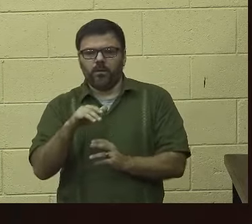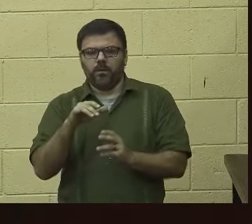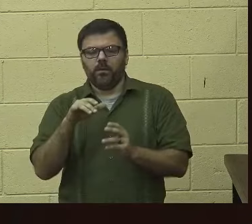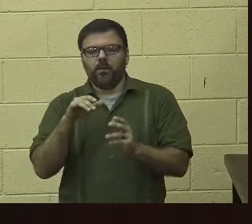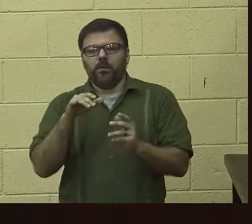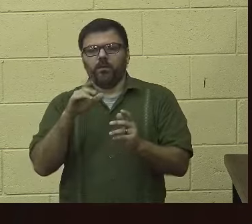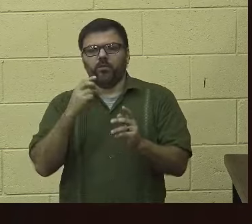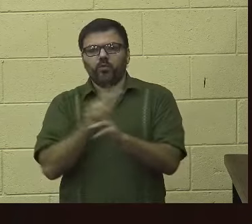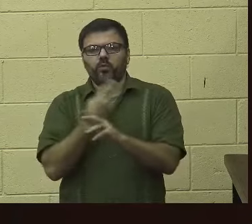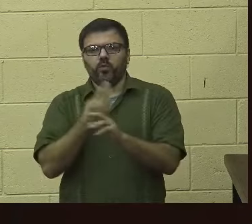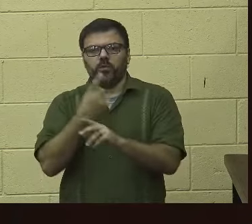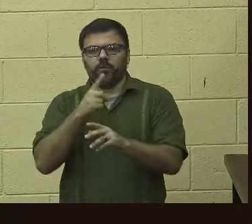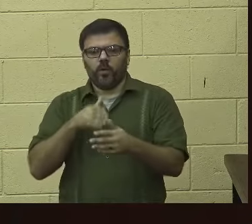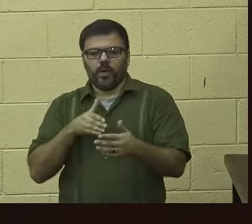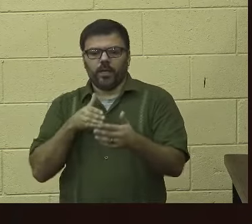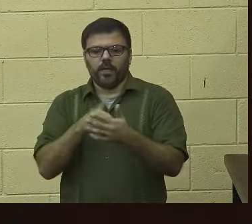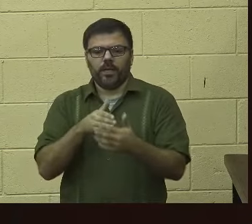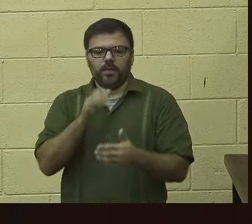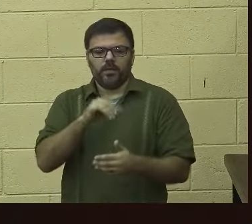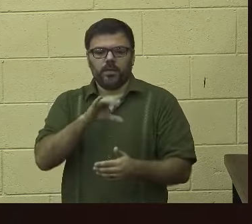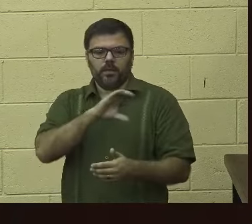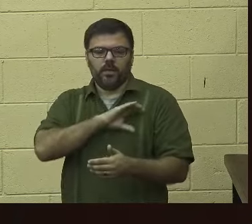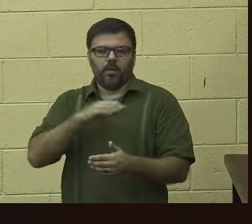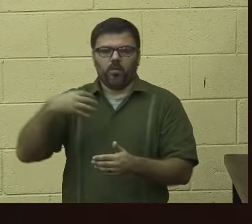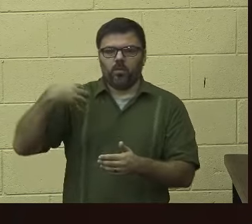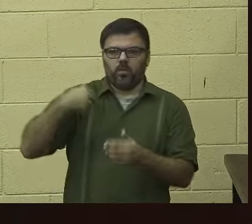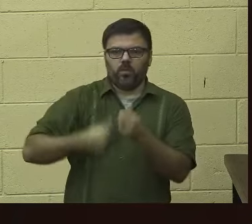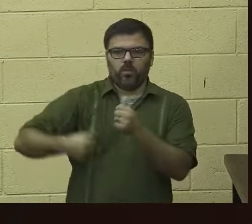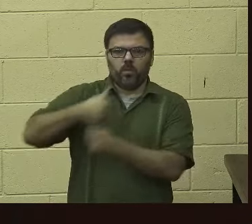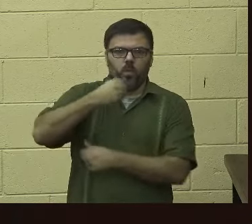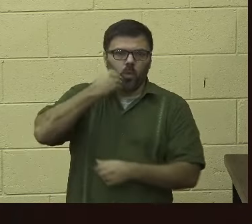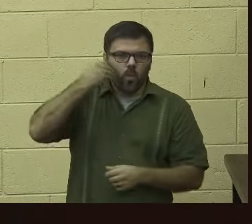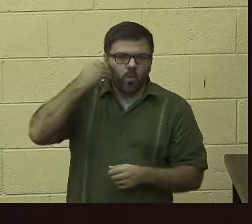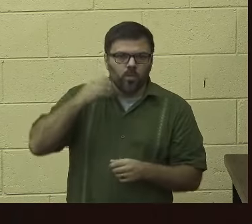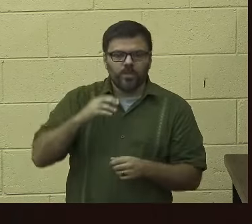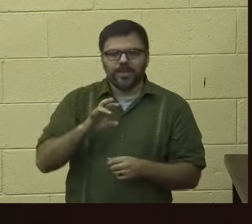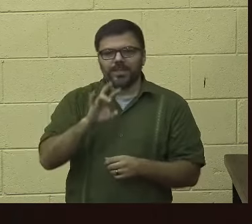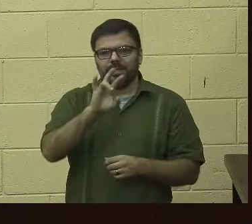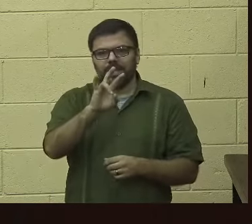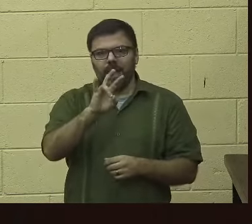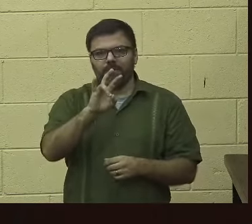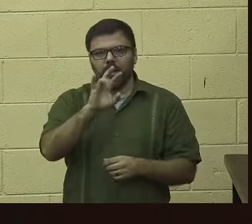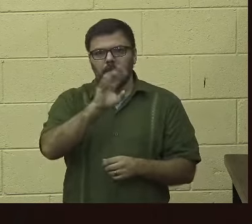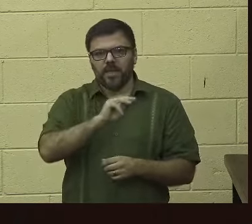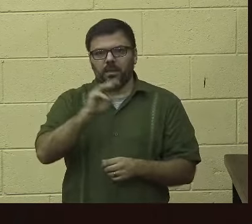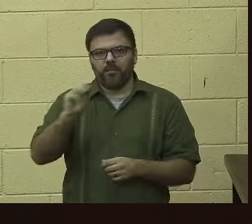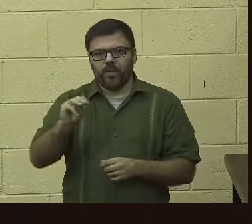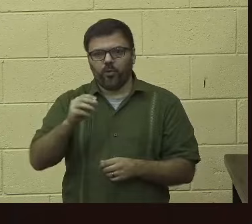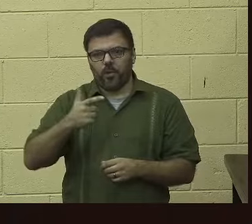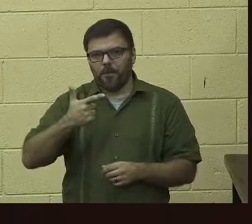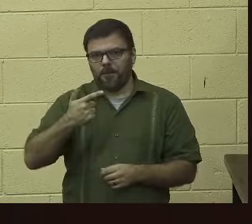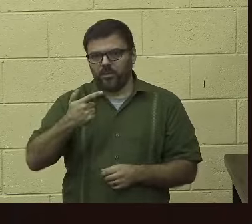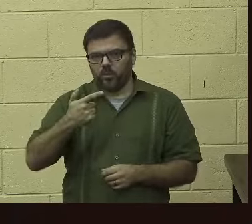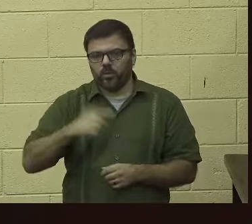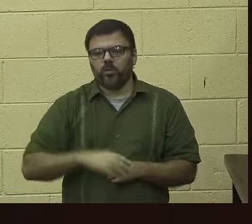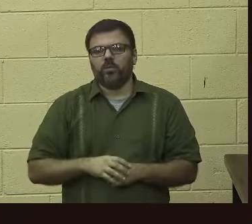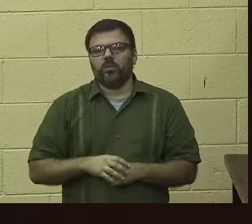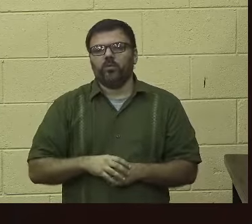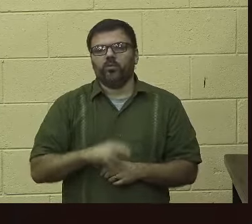commissioner's home, seven 9-millimeter pistols, two .38